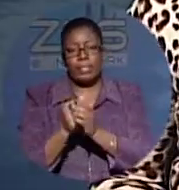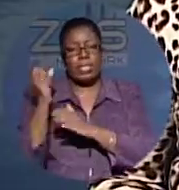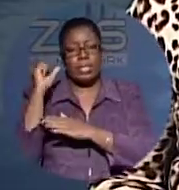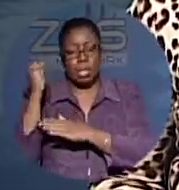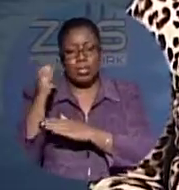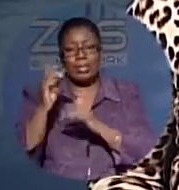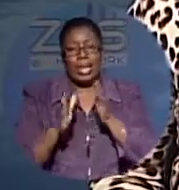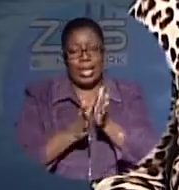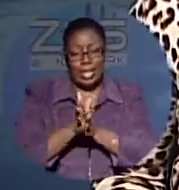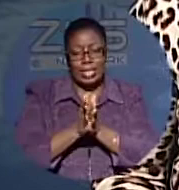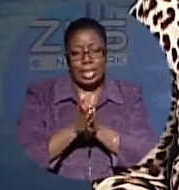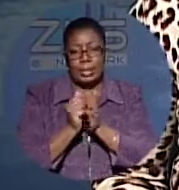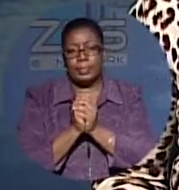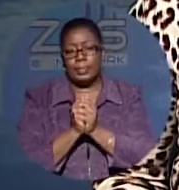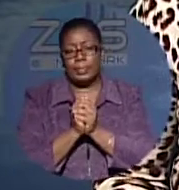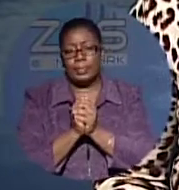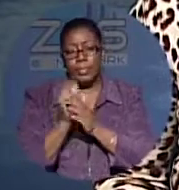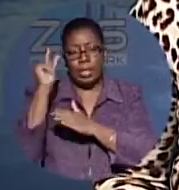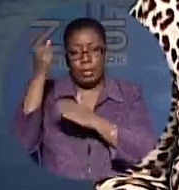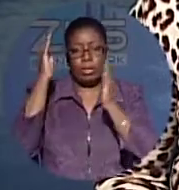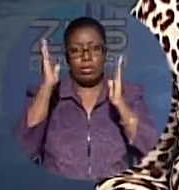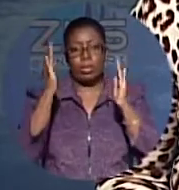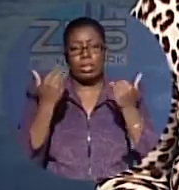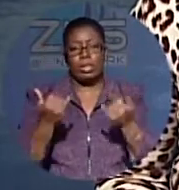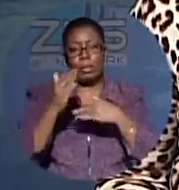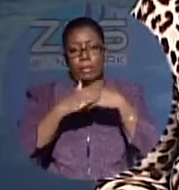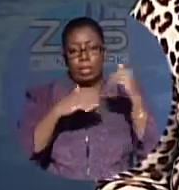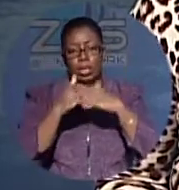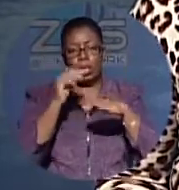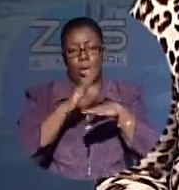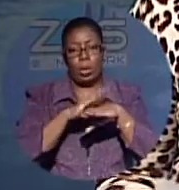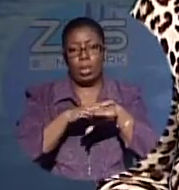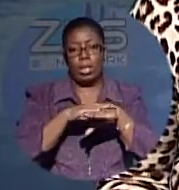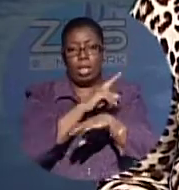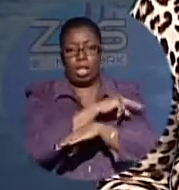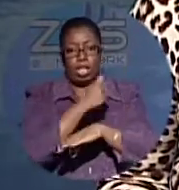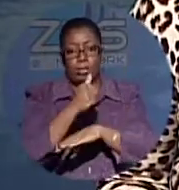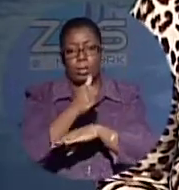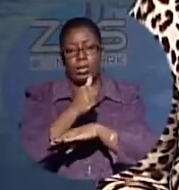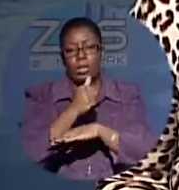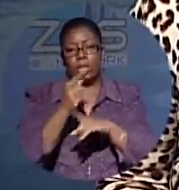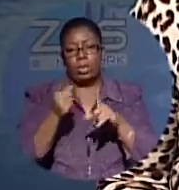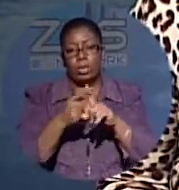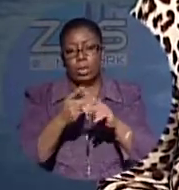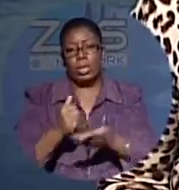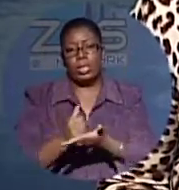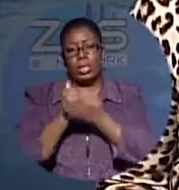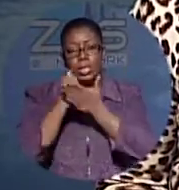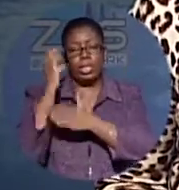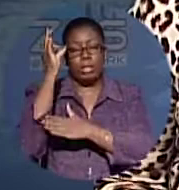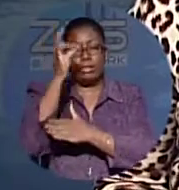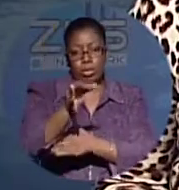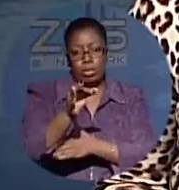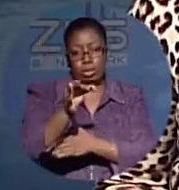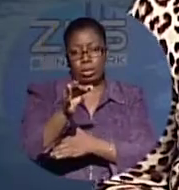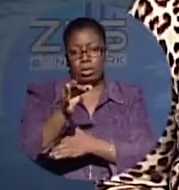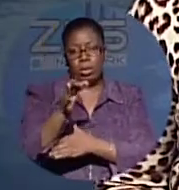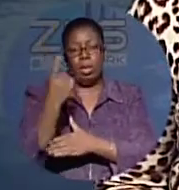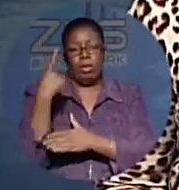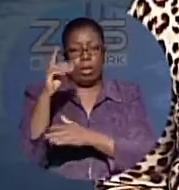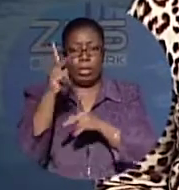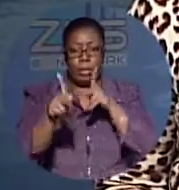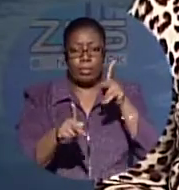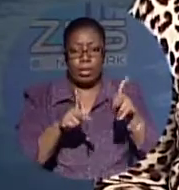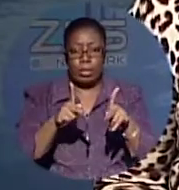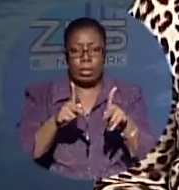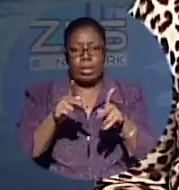Clint. Thank you very much. Well, the government is focused on building a hospital that will accommodate the future development of the Bahamas and its people, but it will be done